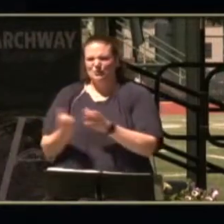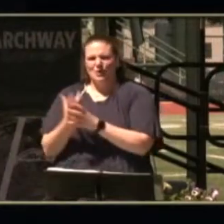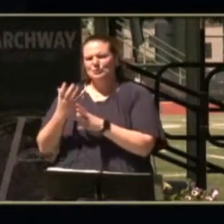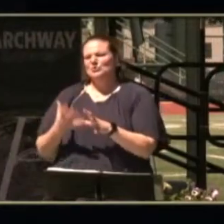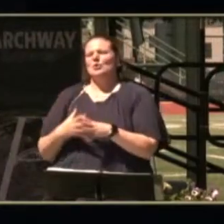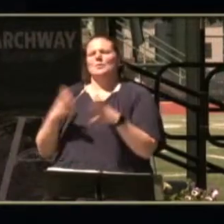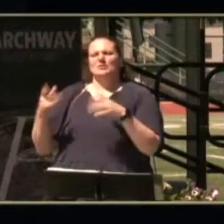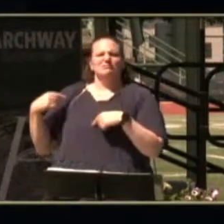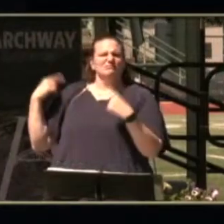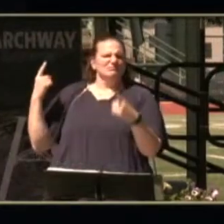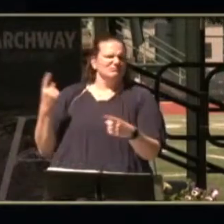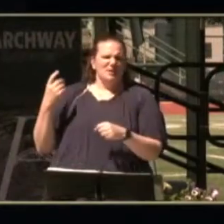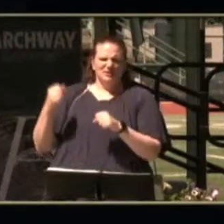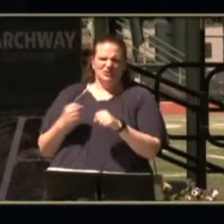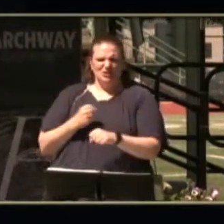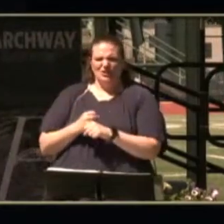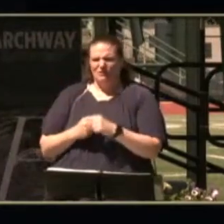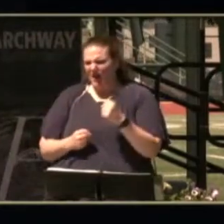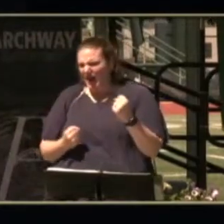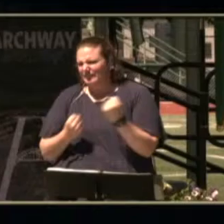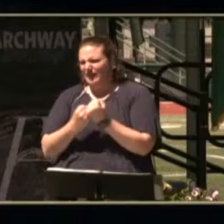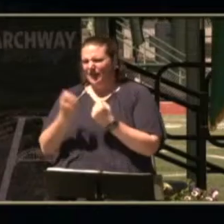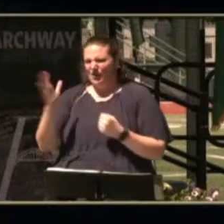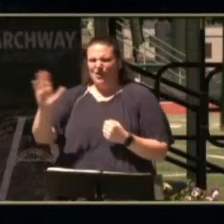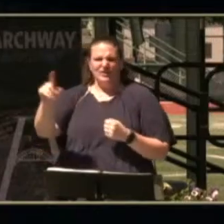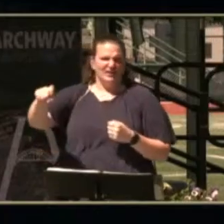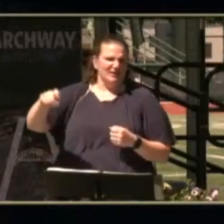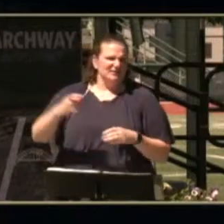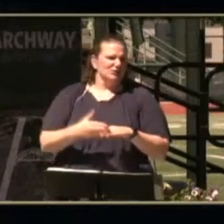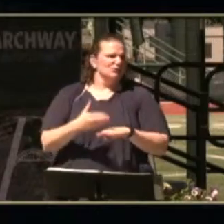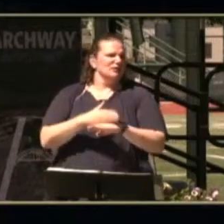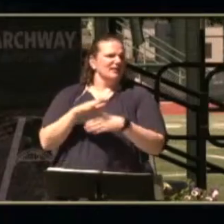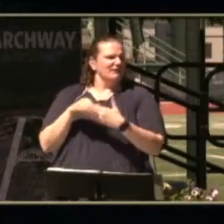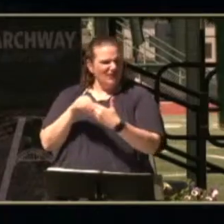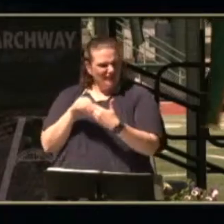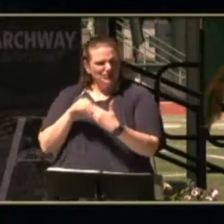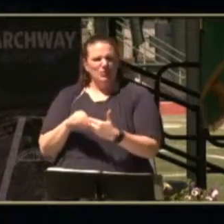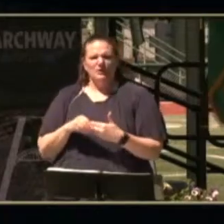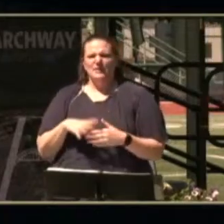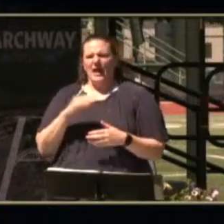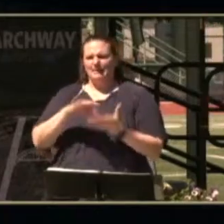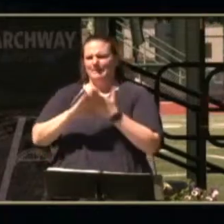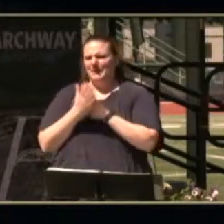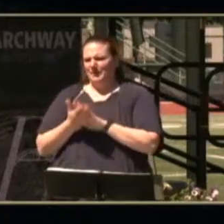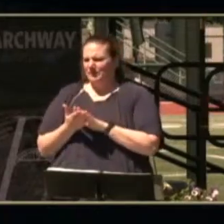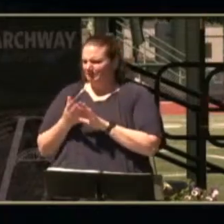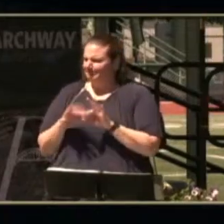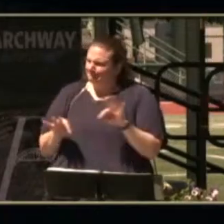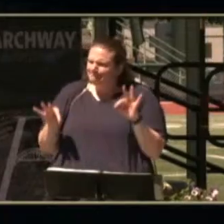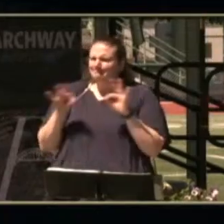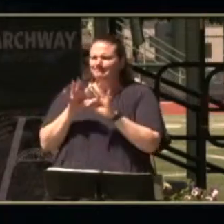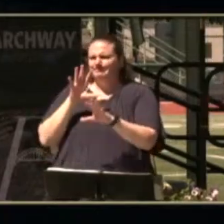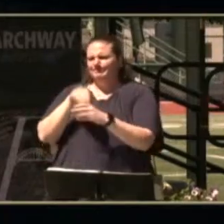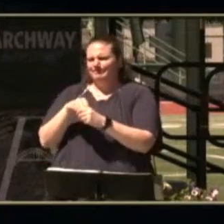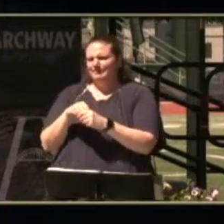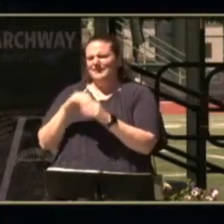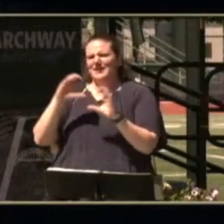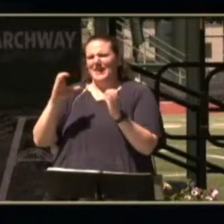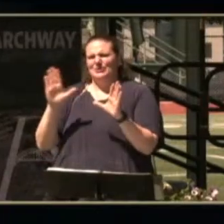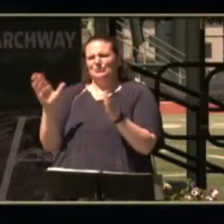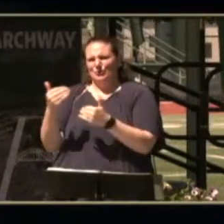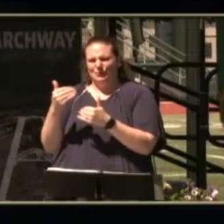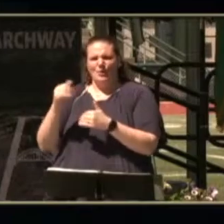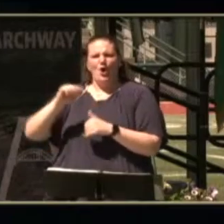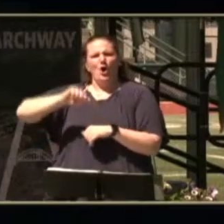much over the past year in terms of advocating for her needs increasing her flexibility and becoming an essential member of her classroom in the archway